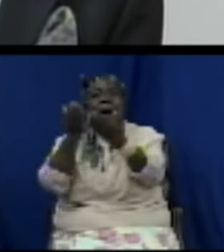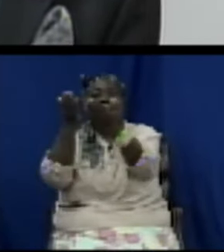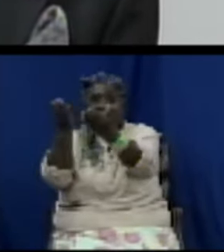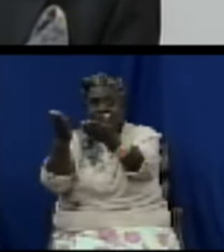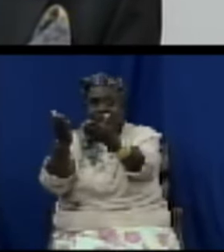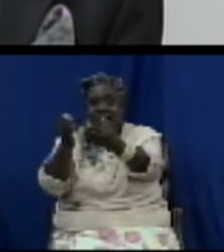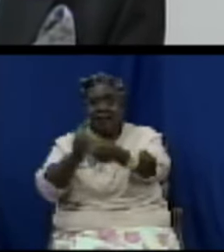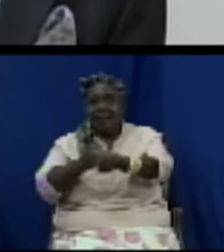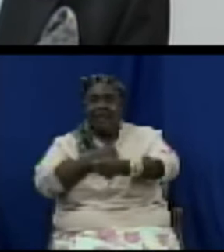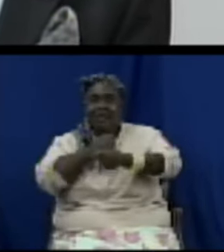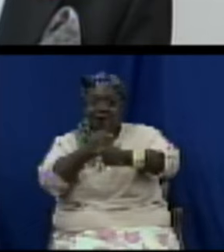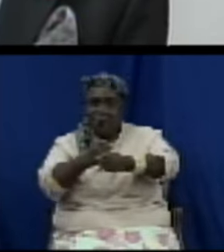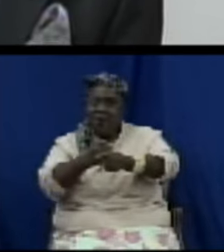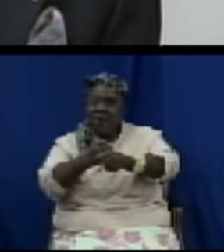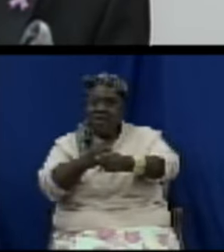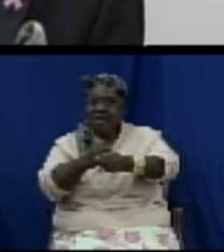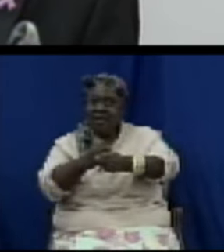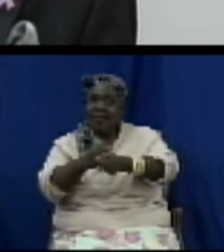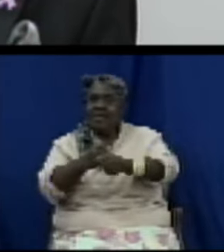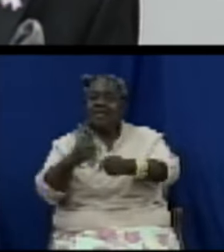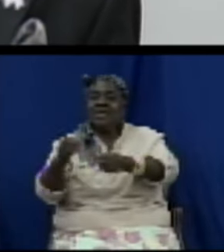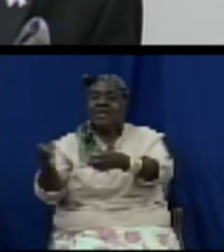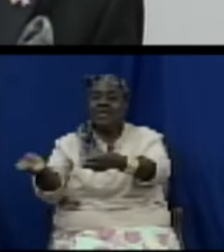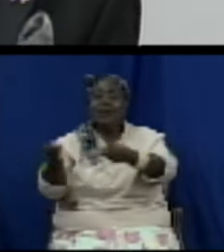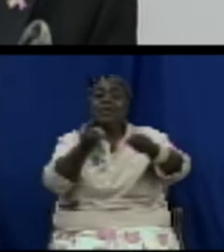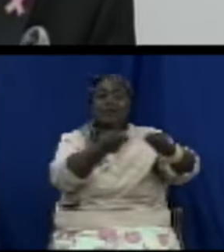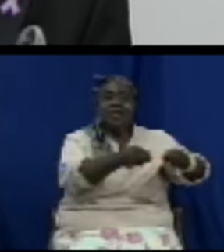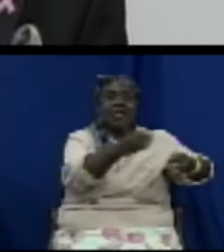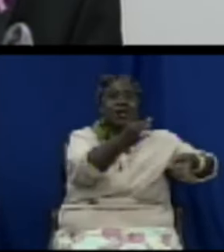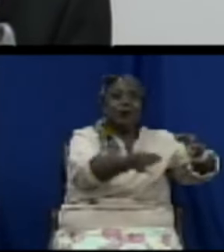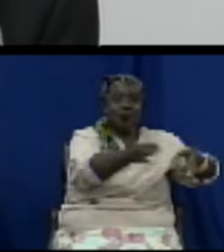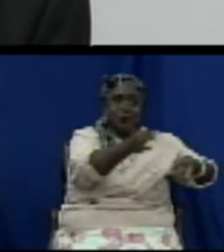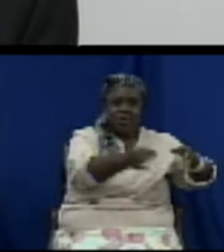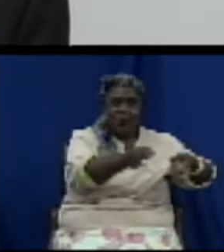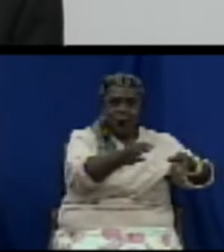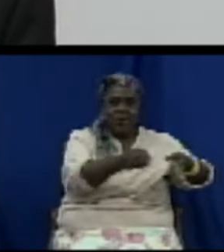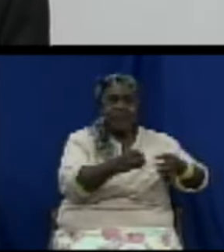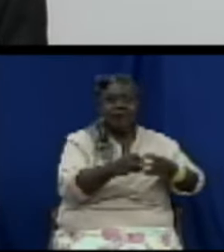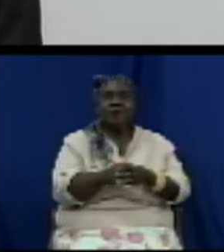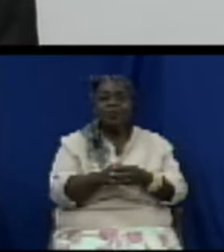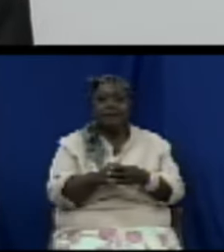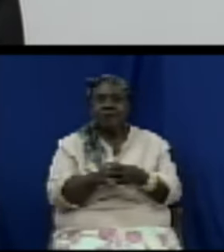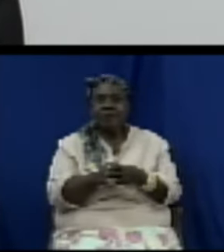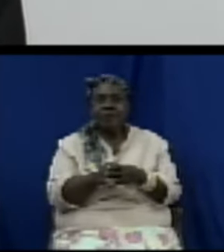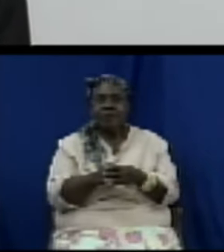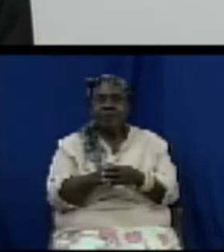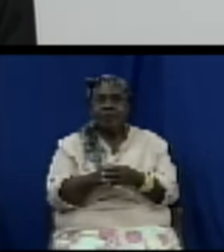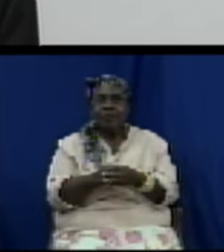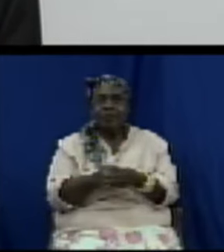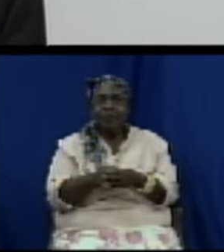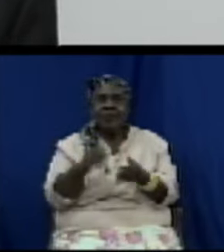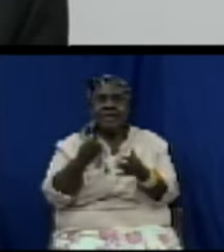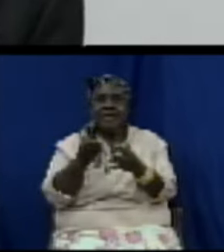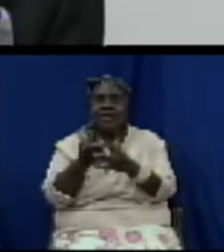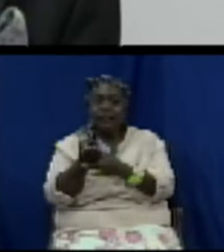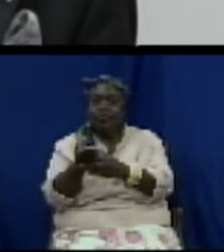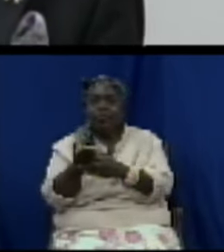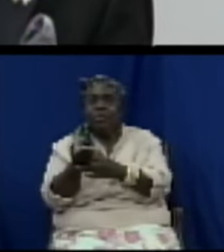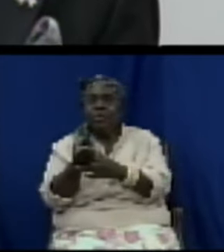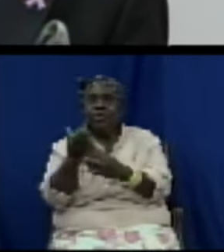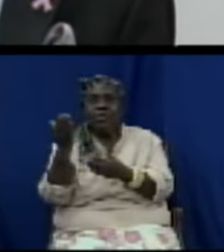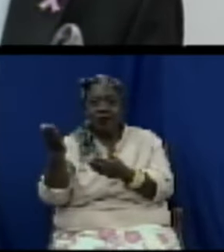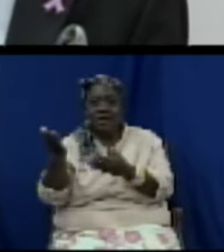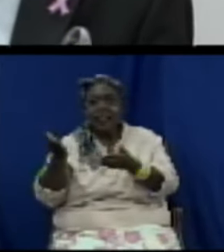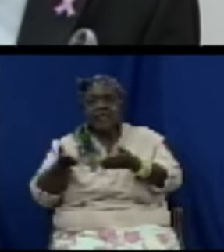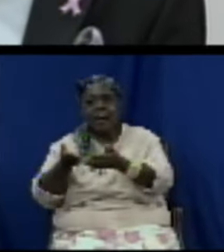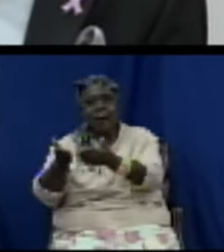do anything except hoping that they the business people will comply with what they are